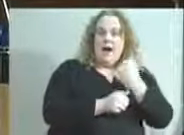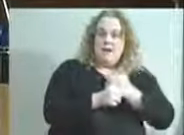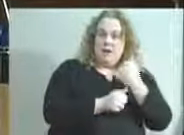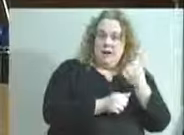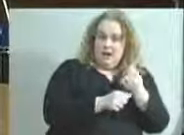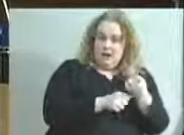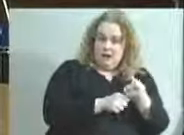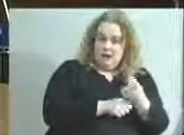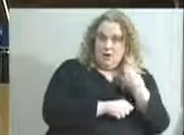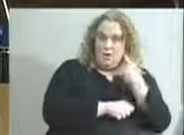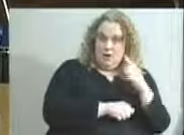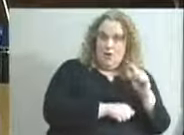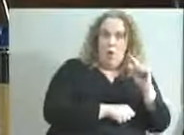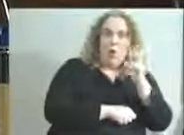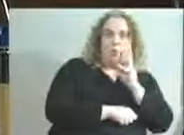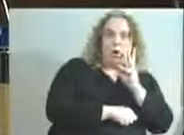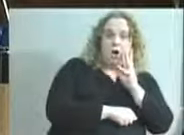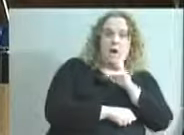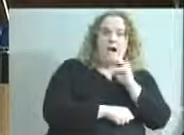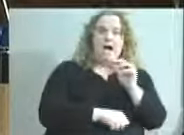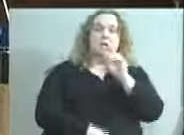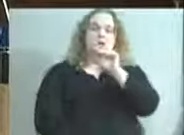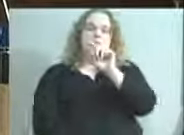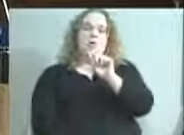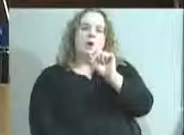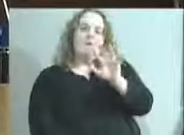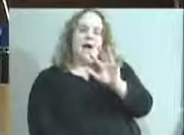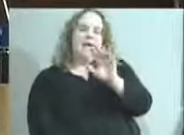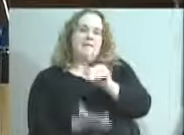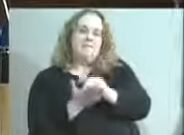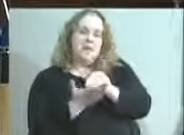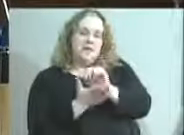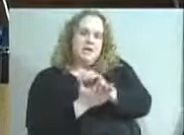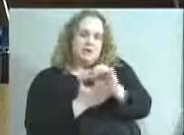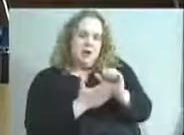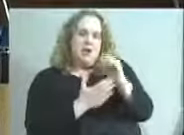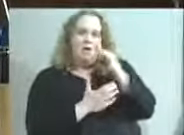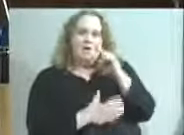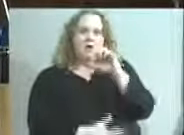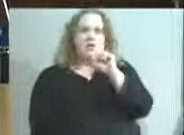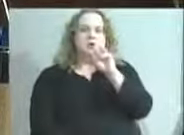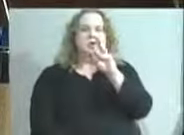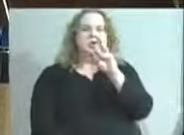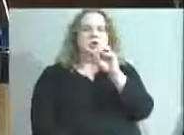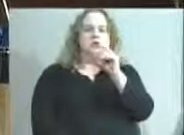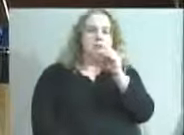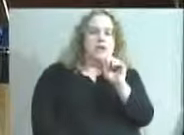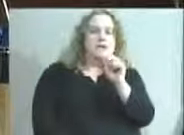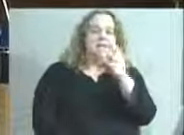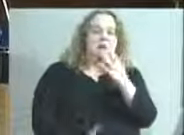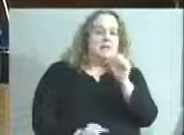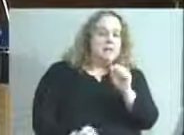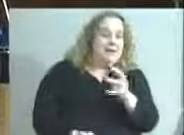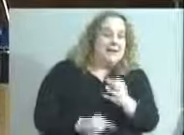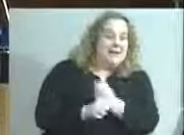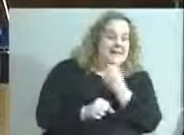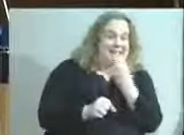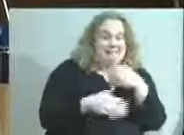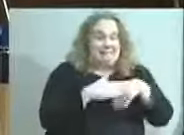.5 million per year for sewage. And if there was a way we might be able to get in on that deal, if you will,